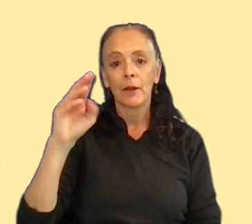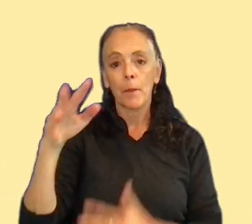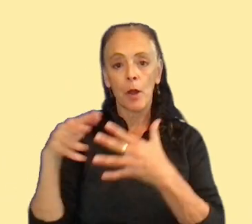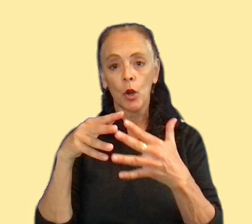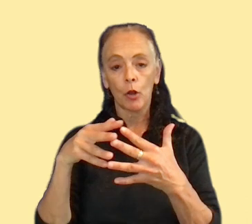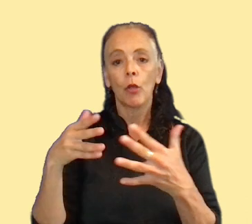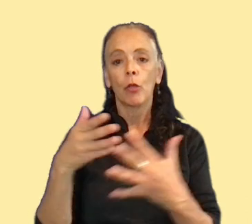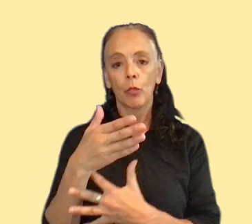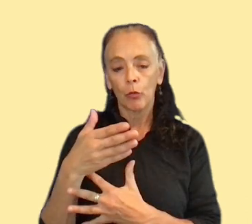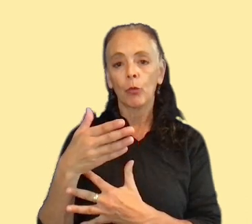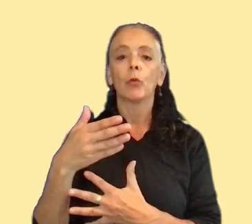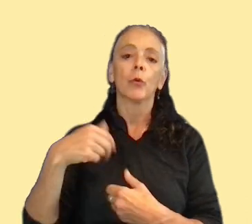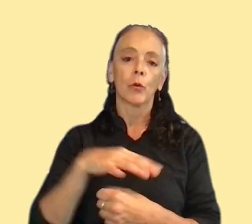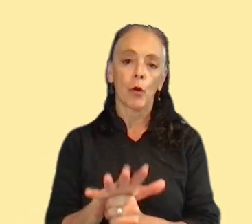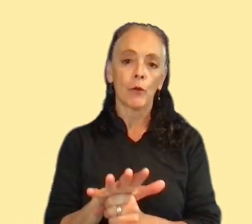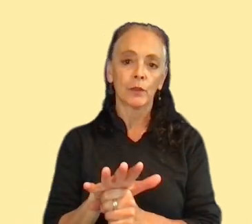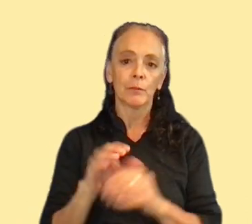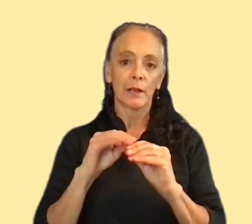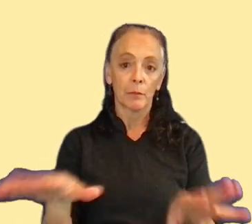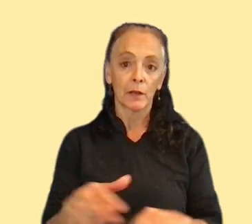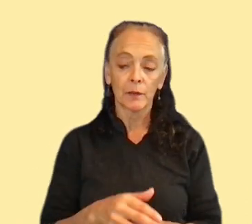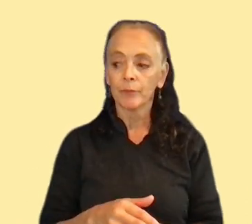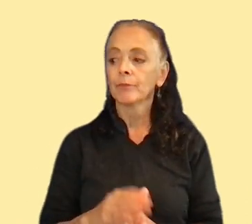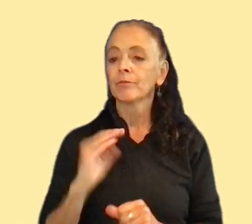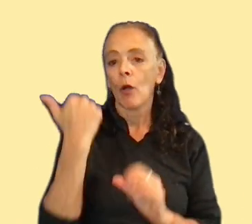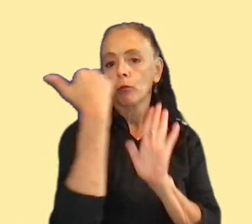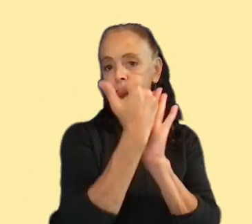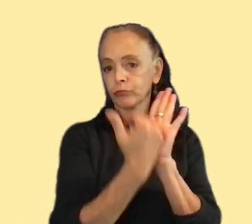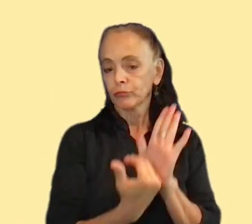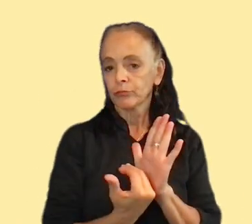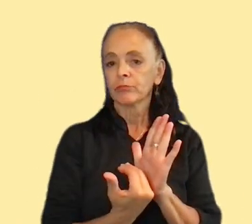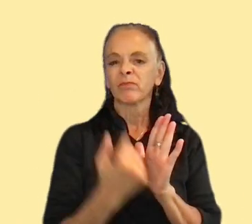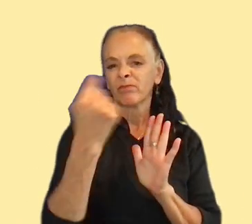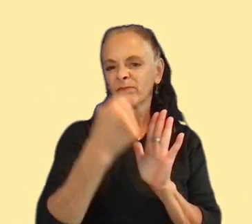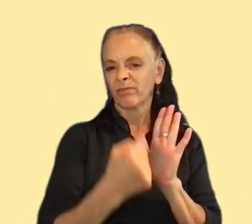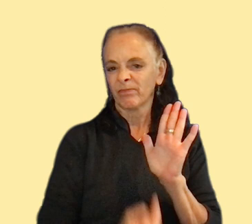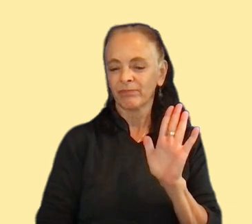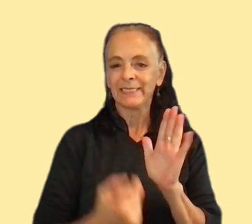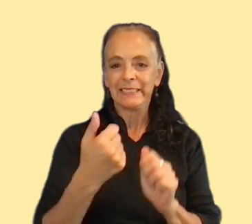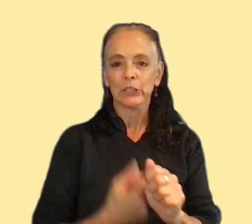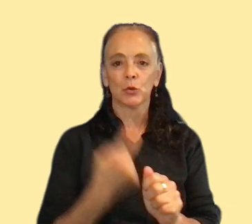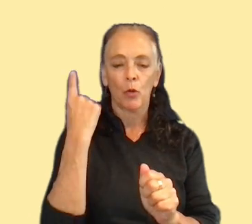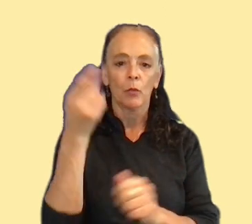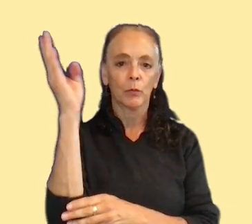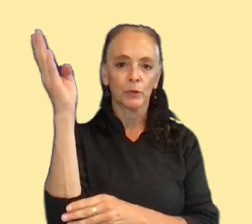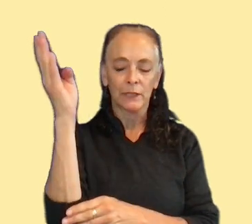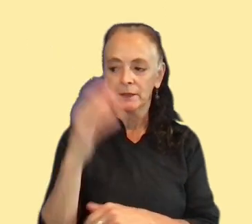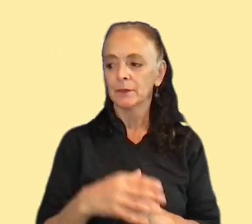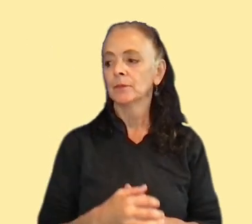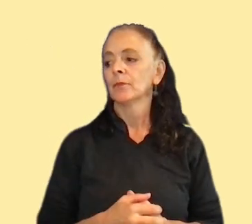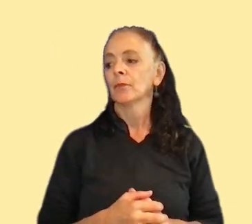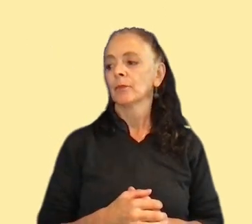This is our table of content so I'm going to present the context, problems, personas, our methodology, interviews,